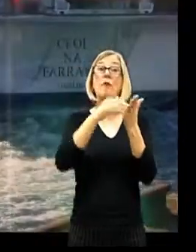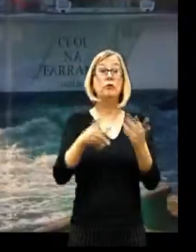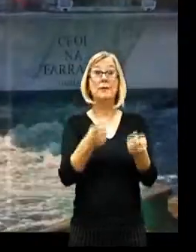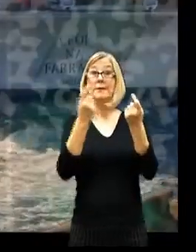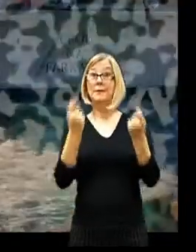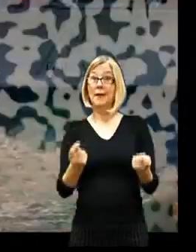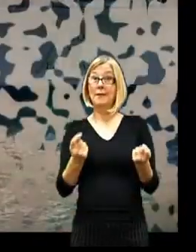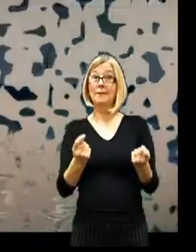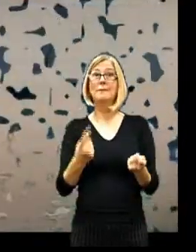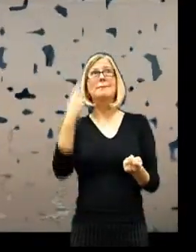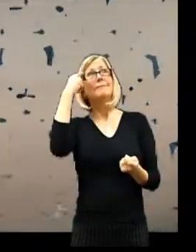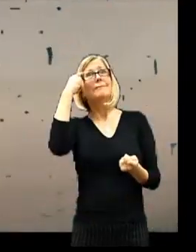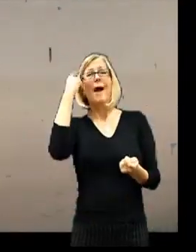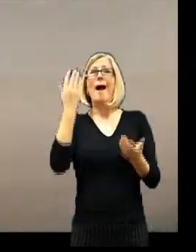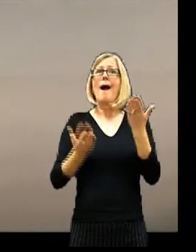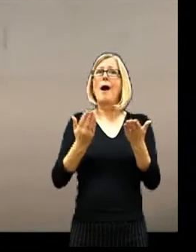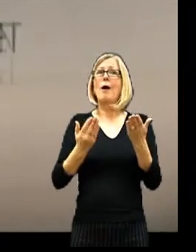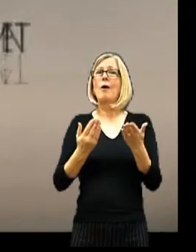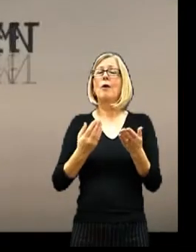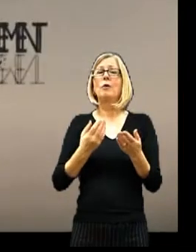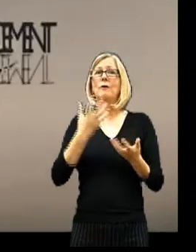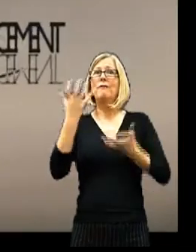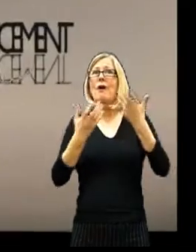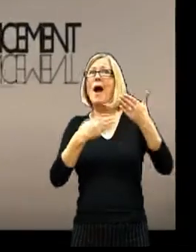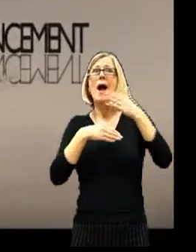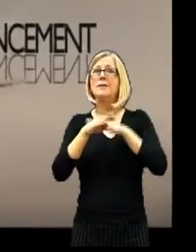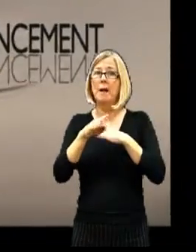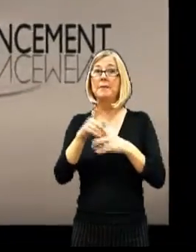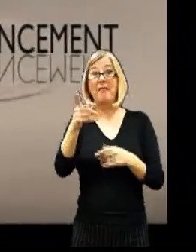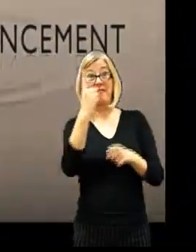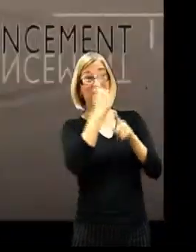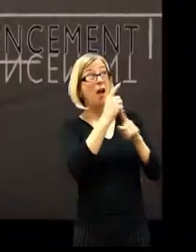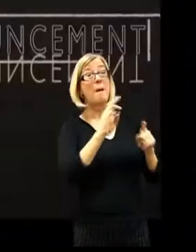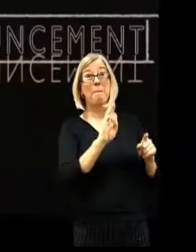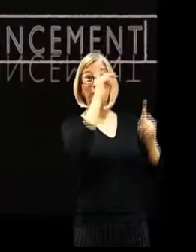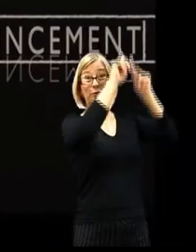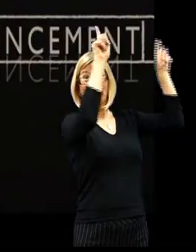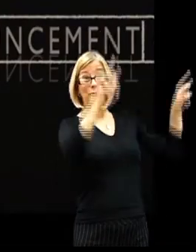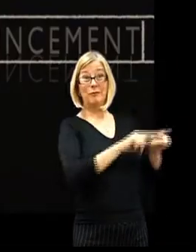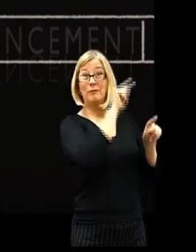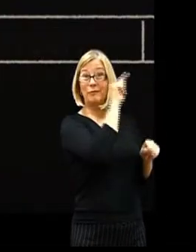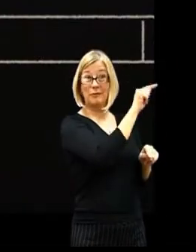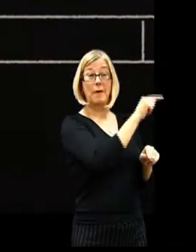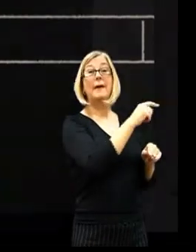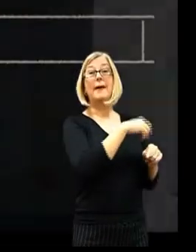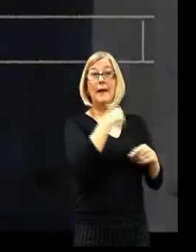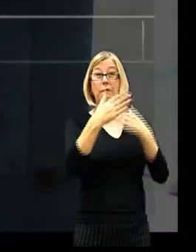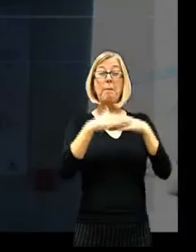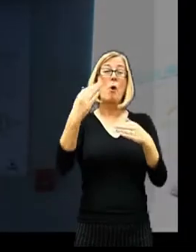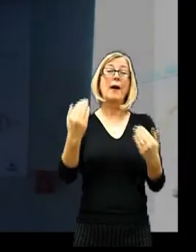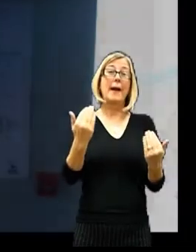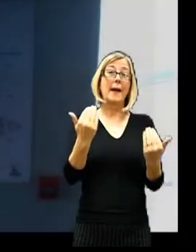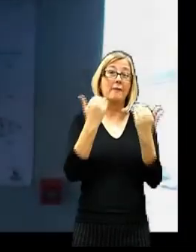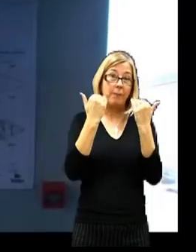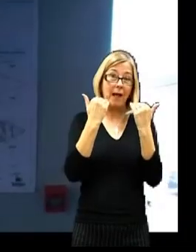Before we depart, may I have your attention for a short safety announcement. Throughout the ship you will notice